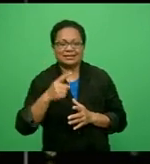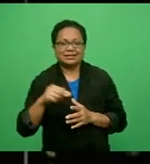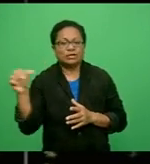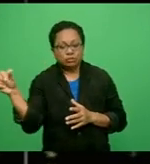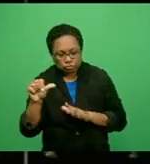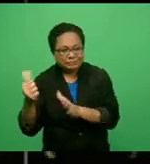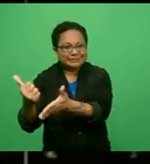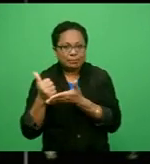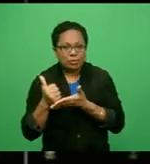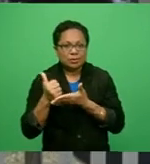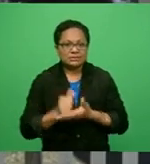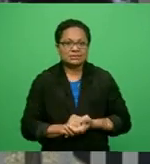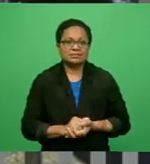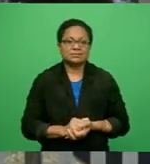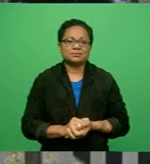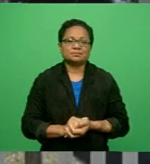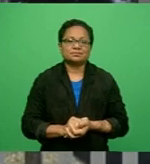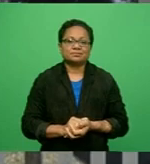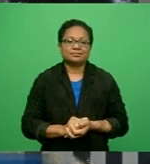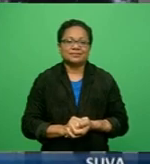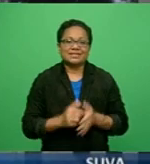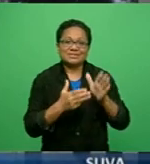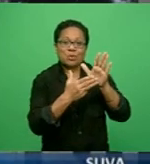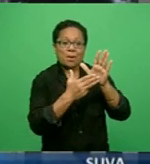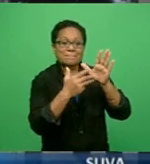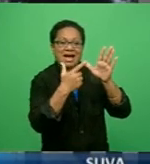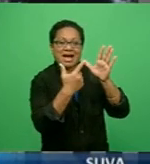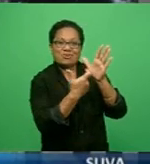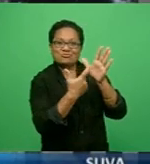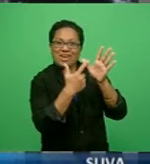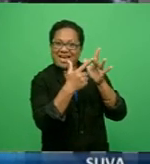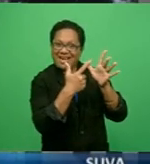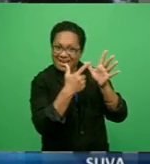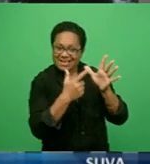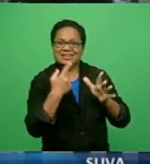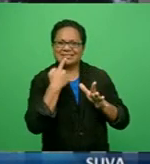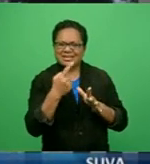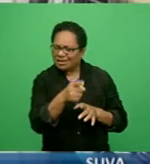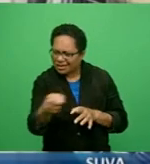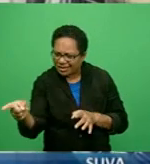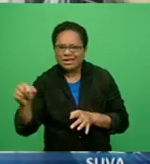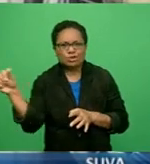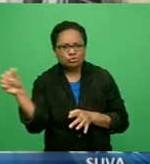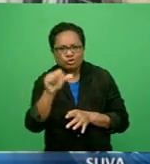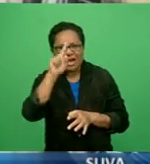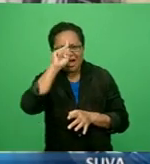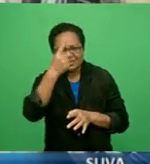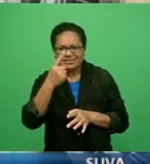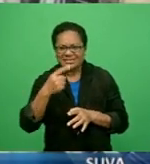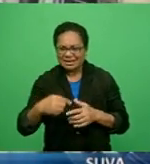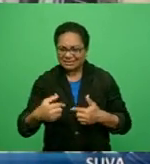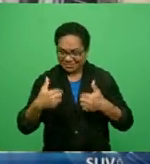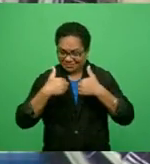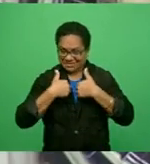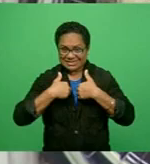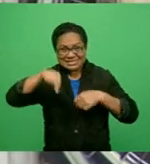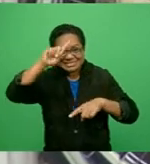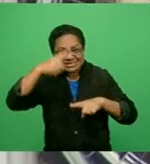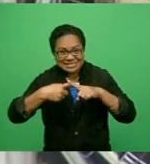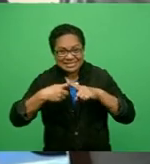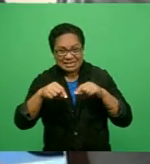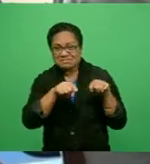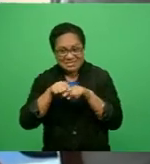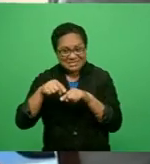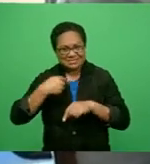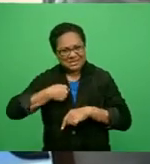Kritika Kumar reports. Mariah Tambua says people need to understand that having diabetes doesn't generally make them sickly,